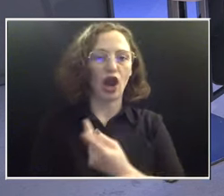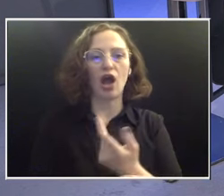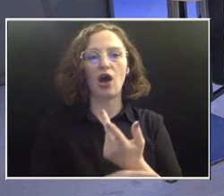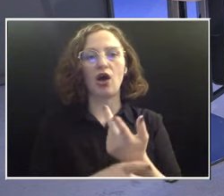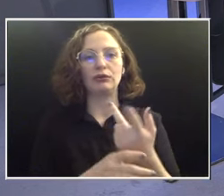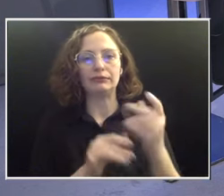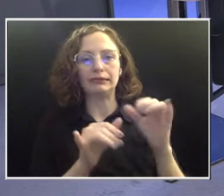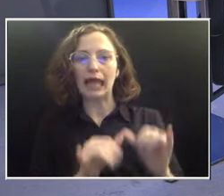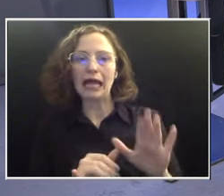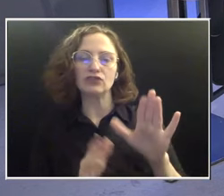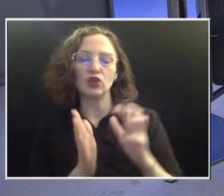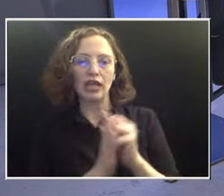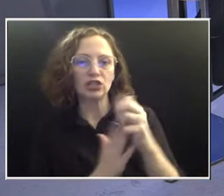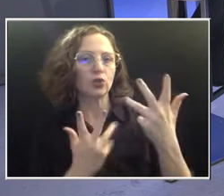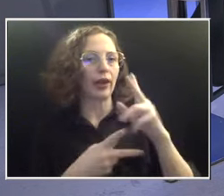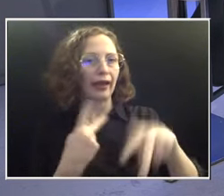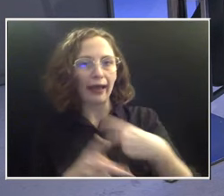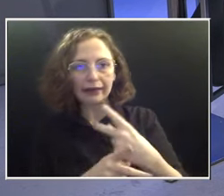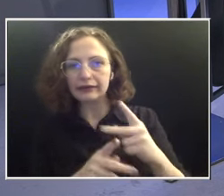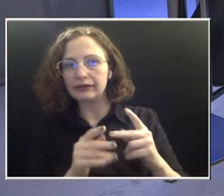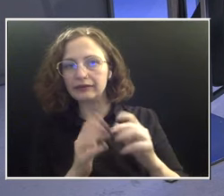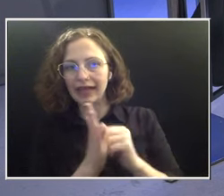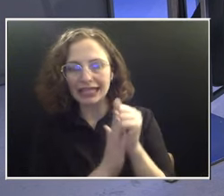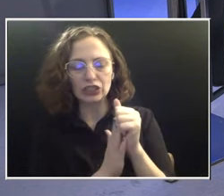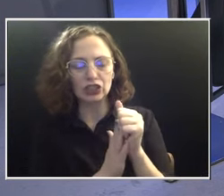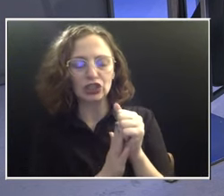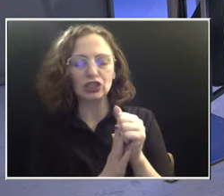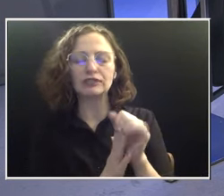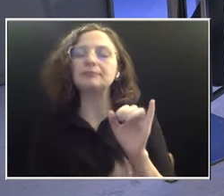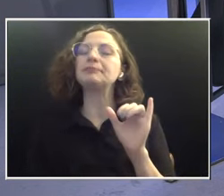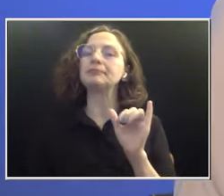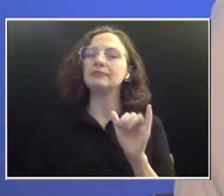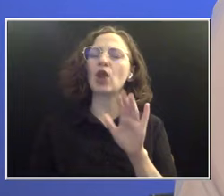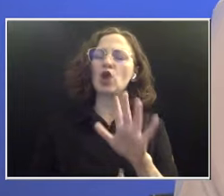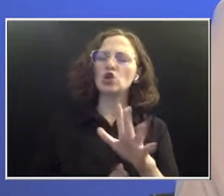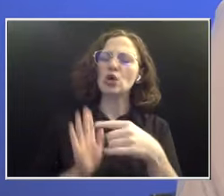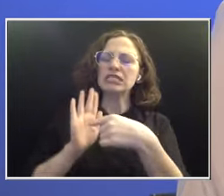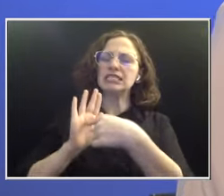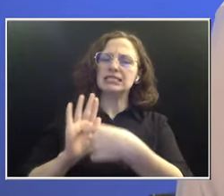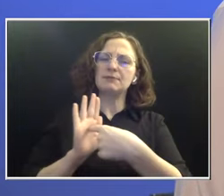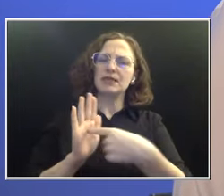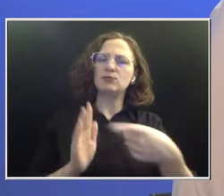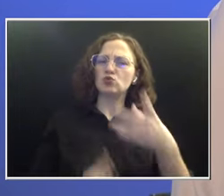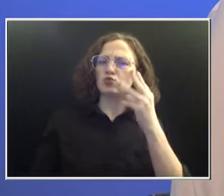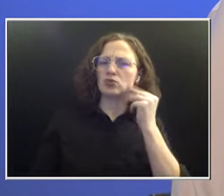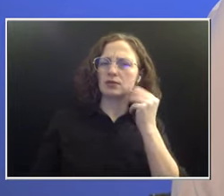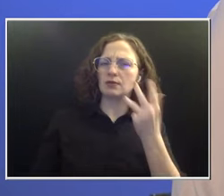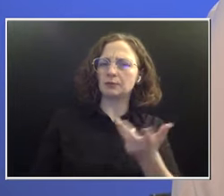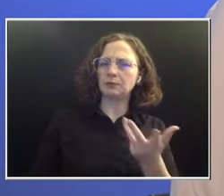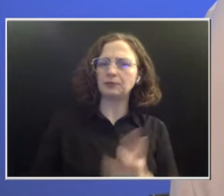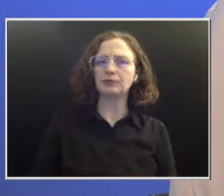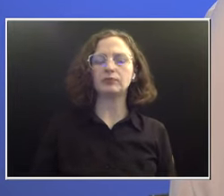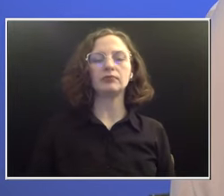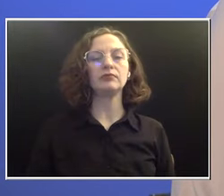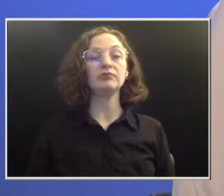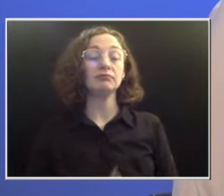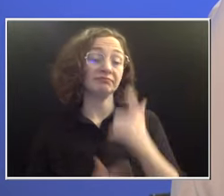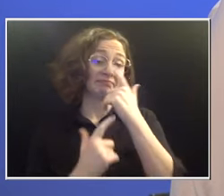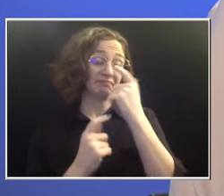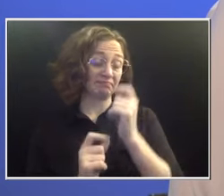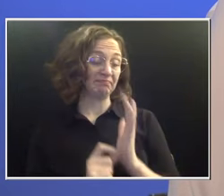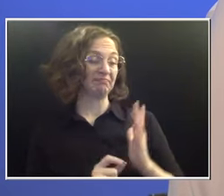second. What kind of symptoms were you having? Anything? Leading up to, actually, it's interesting because back in 2017,